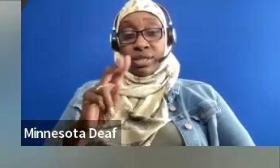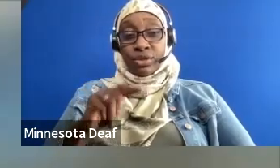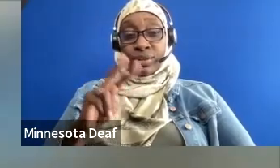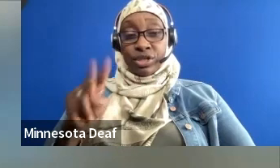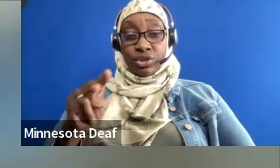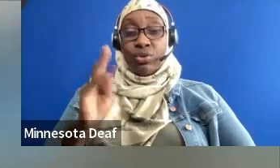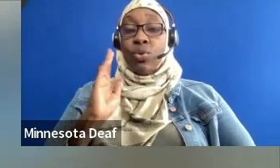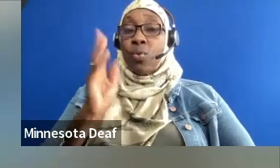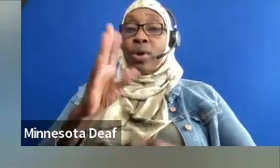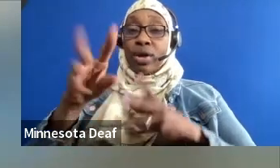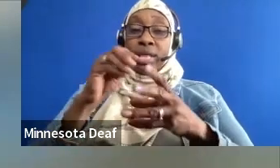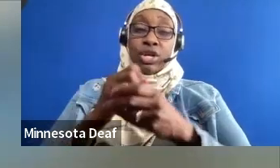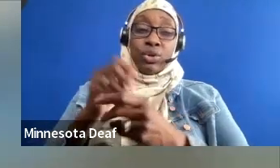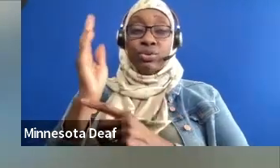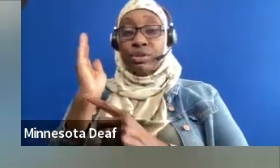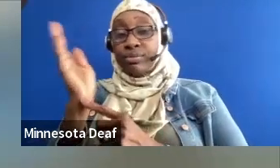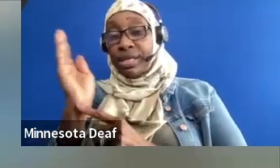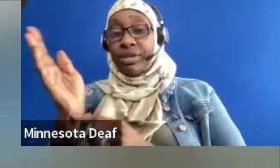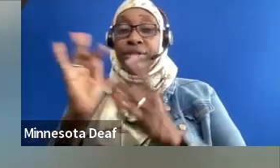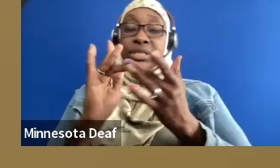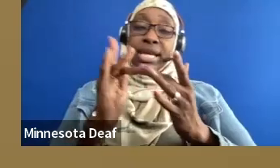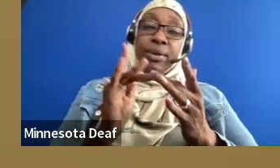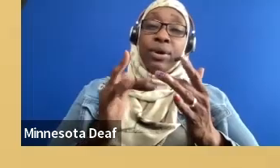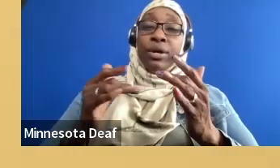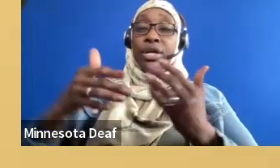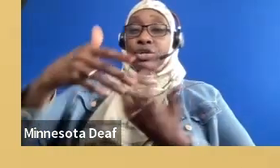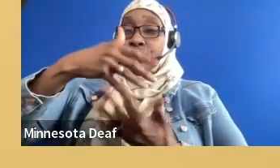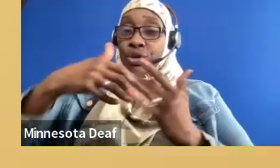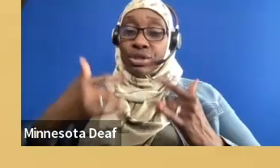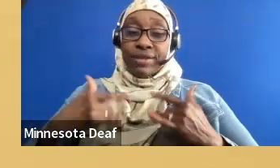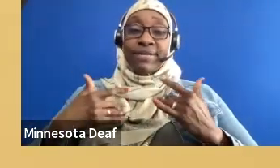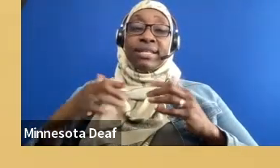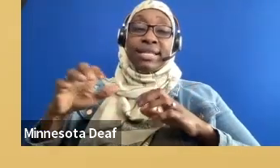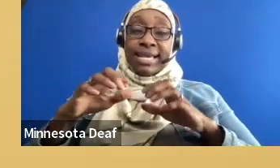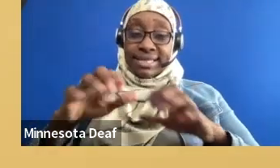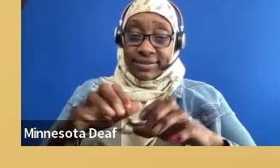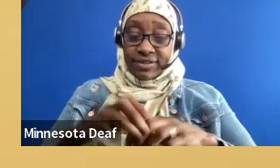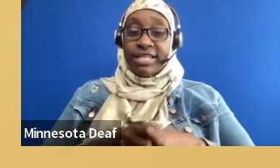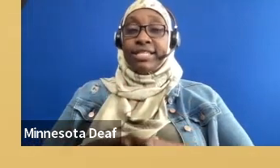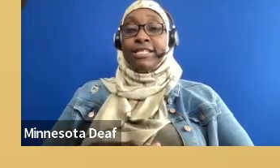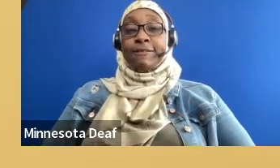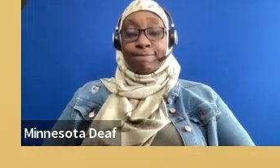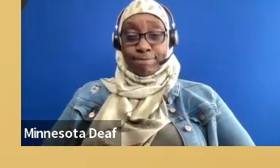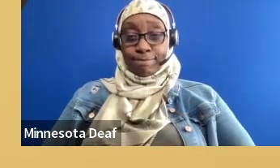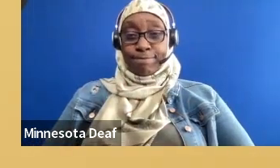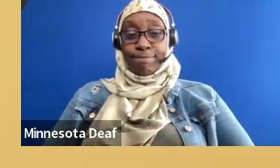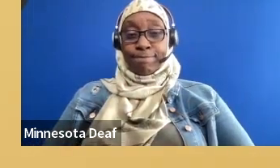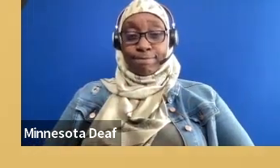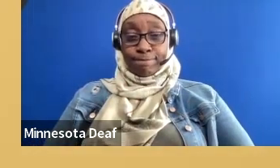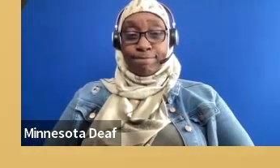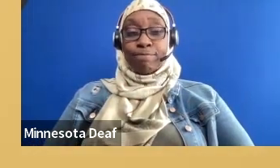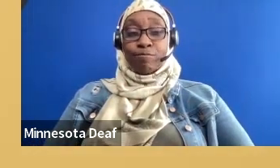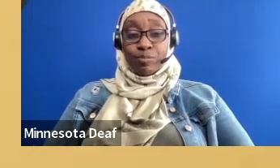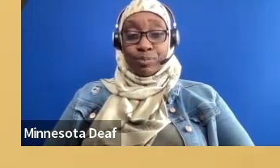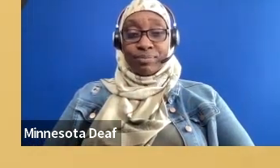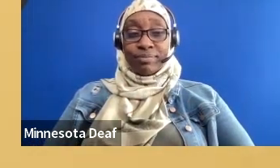and social events at active concessions. I realize many of the delegates to transition away from high school to college